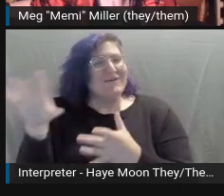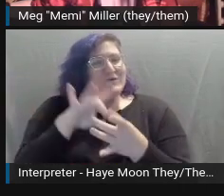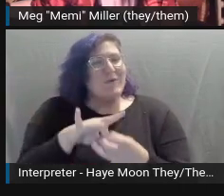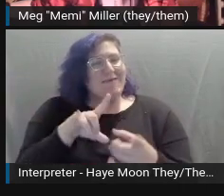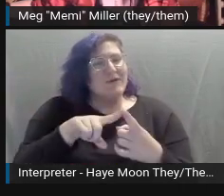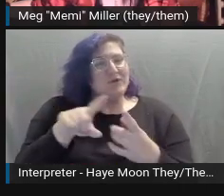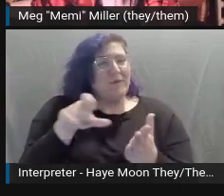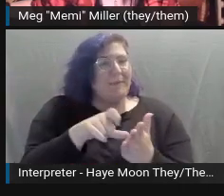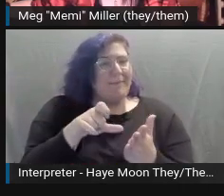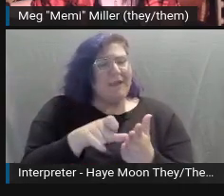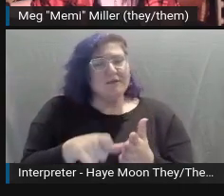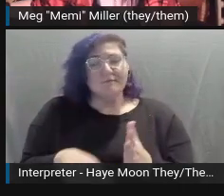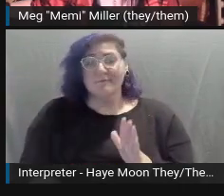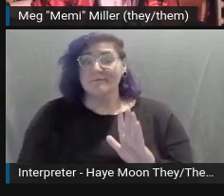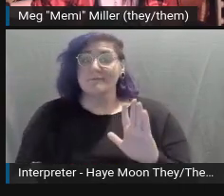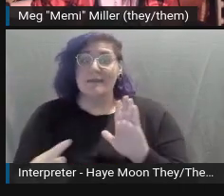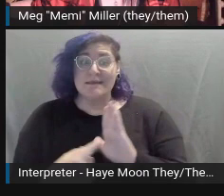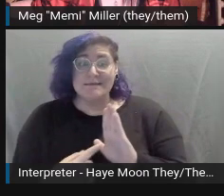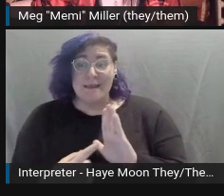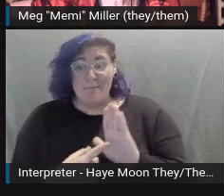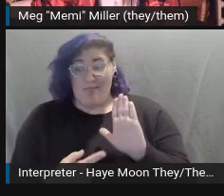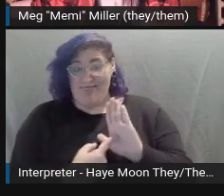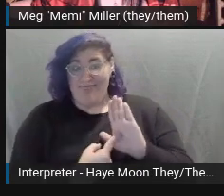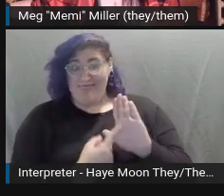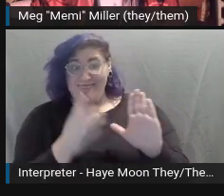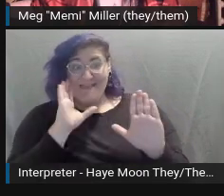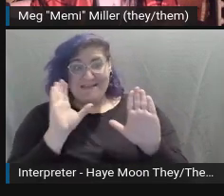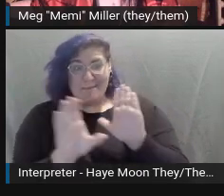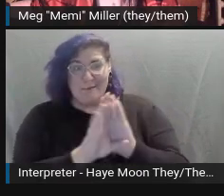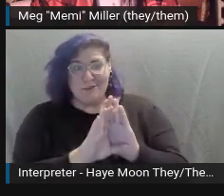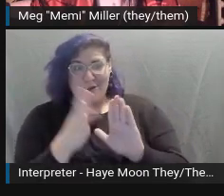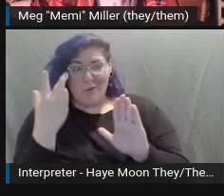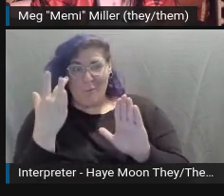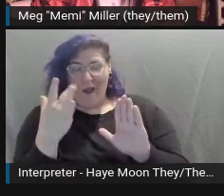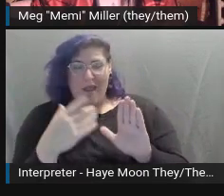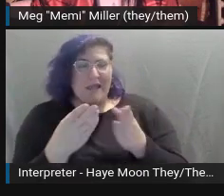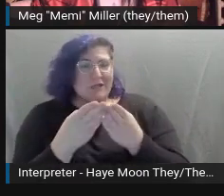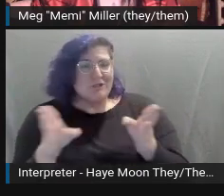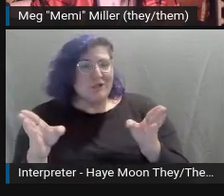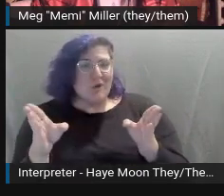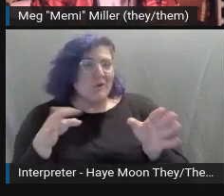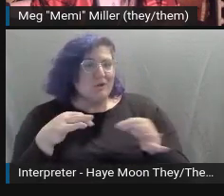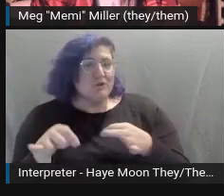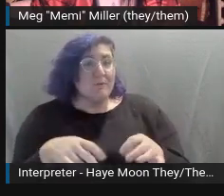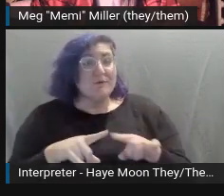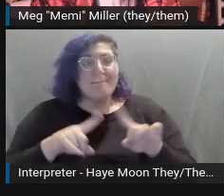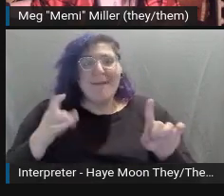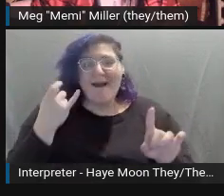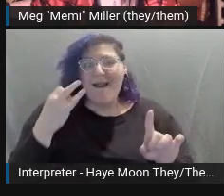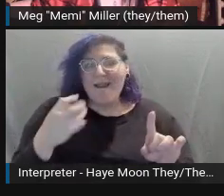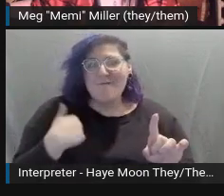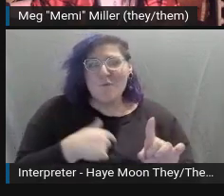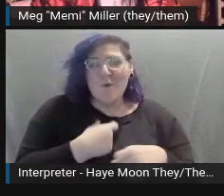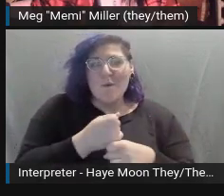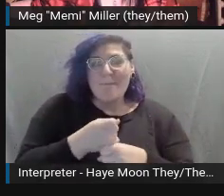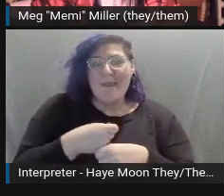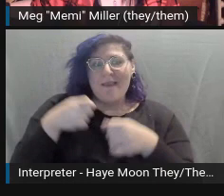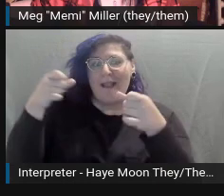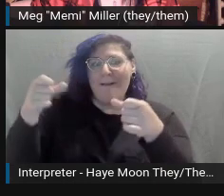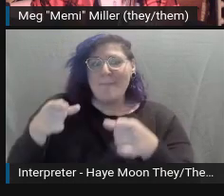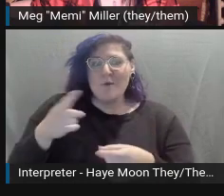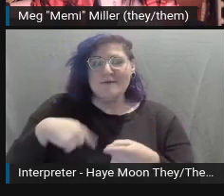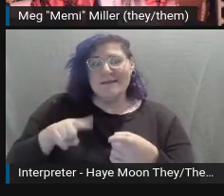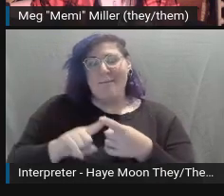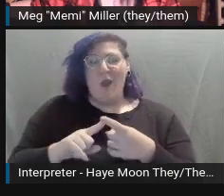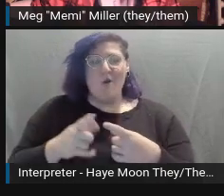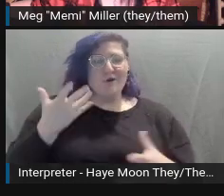photo is a general description. But if this photo was on a satirical post about dressing up cats, it may be more important to focus